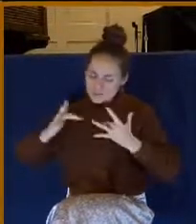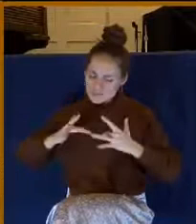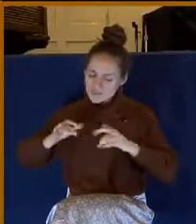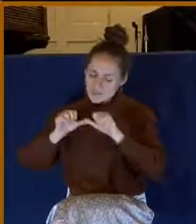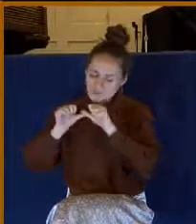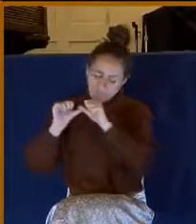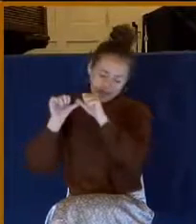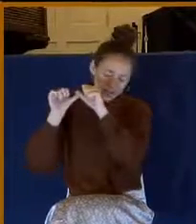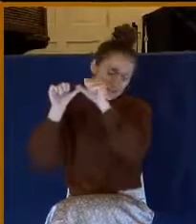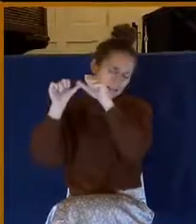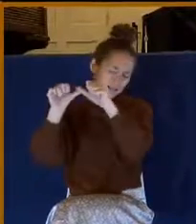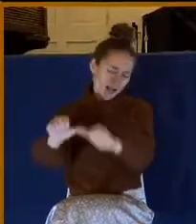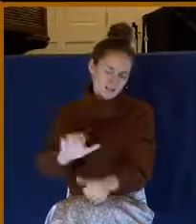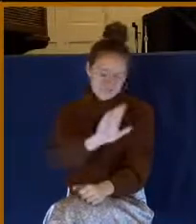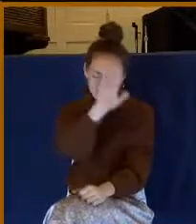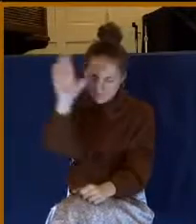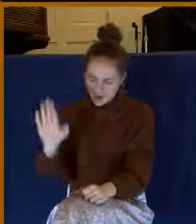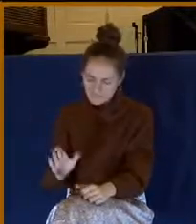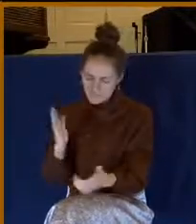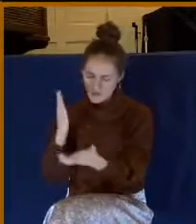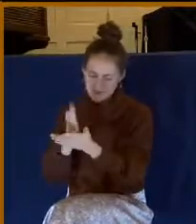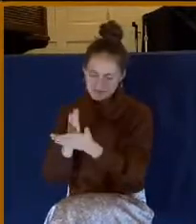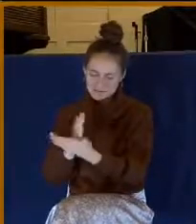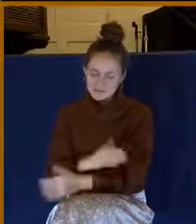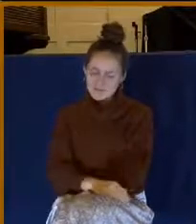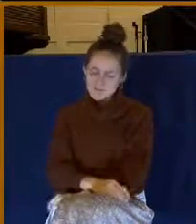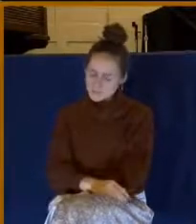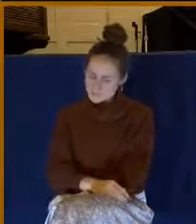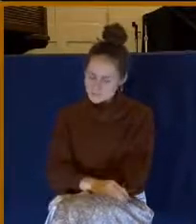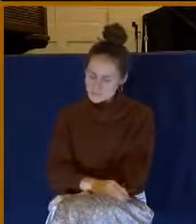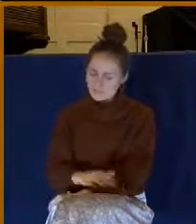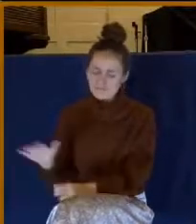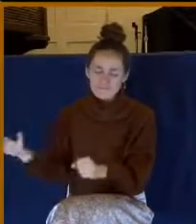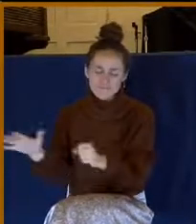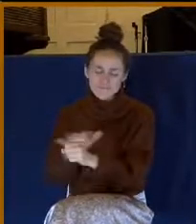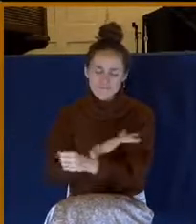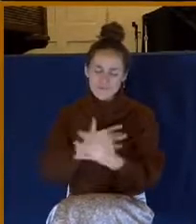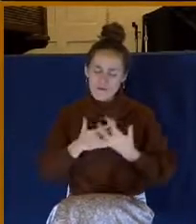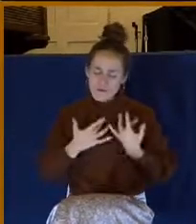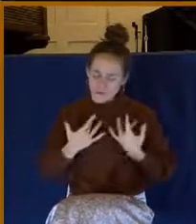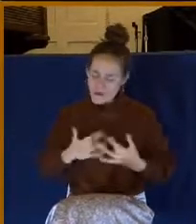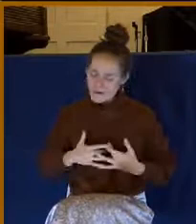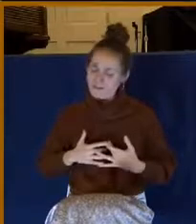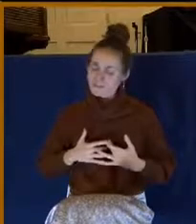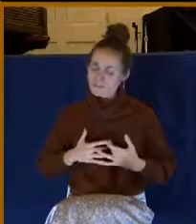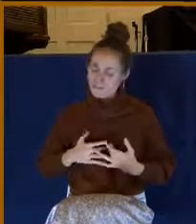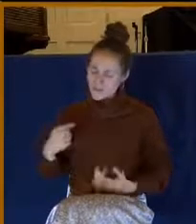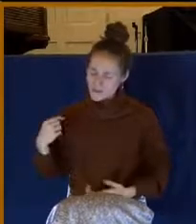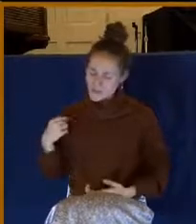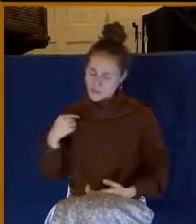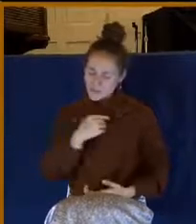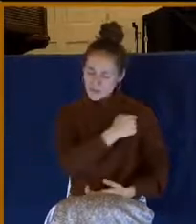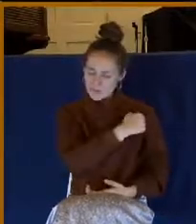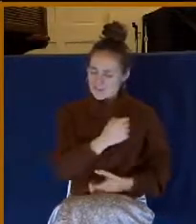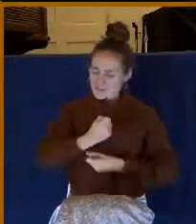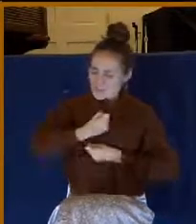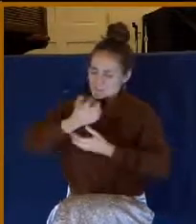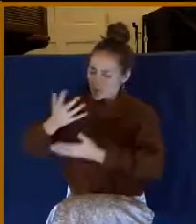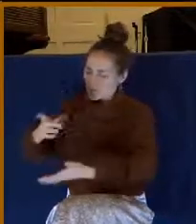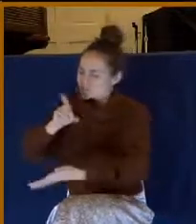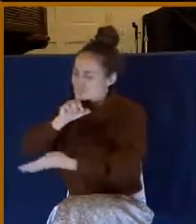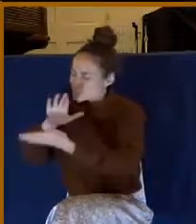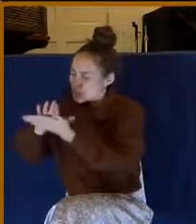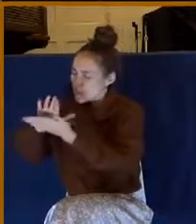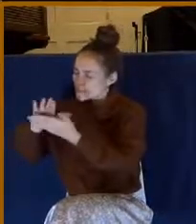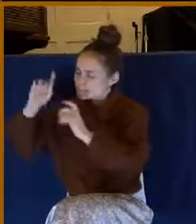We, with all our heart, with every fiber of our being, we give you praise, we